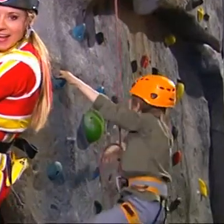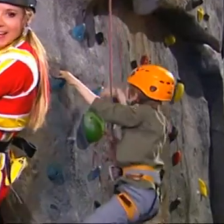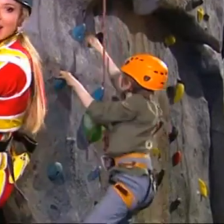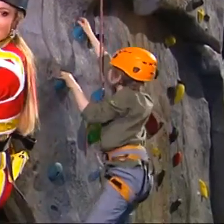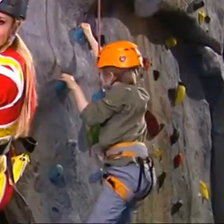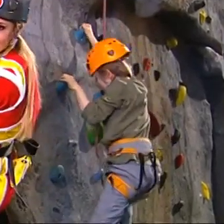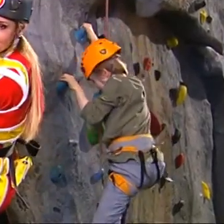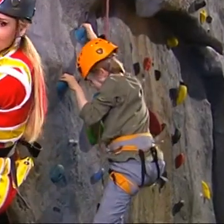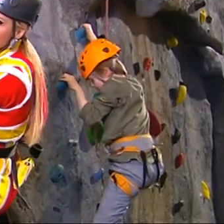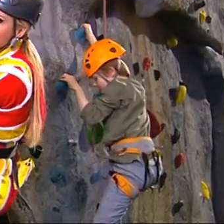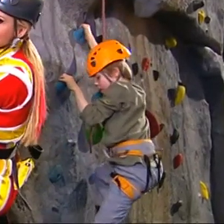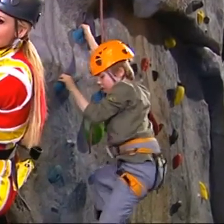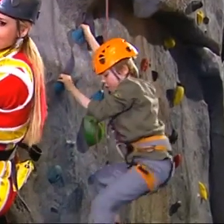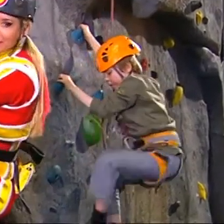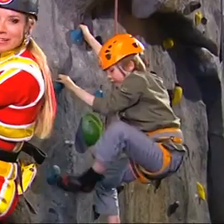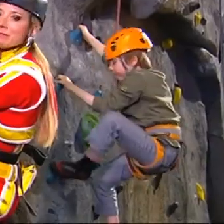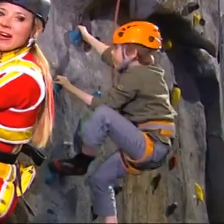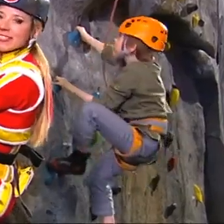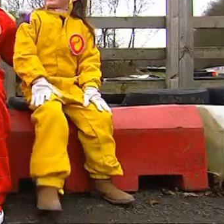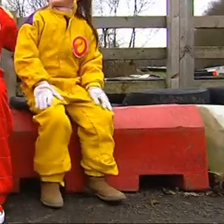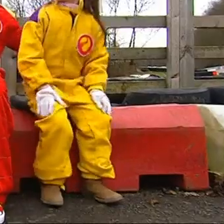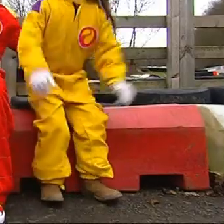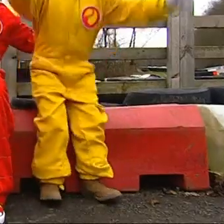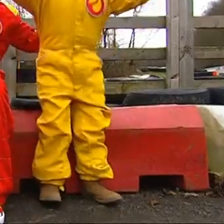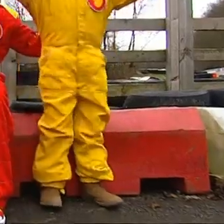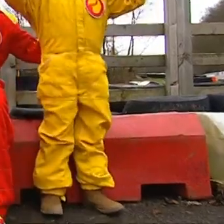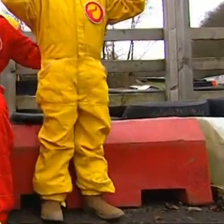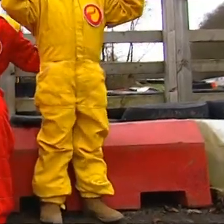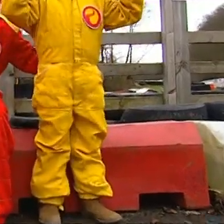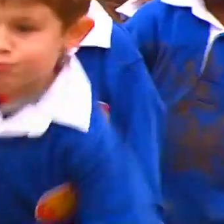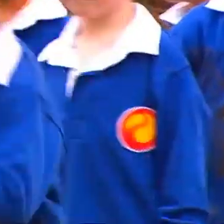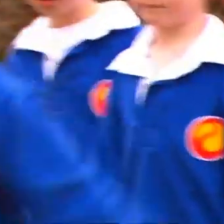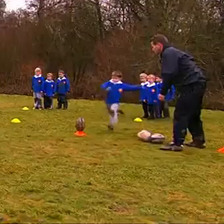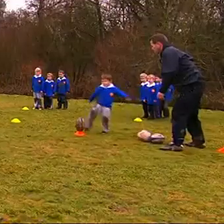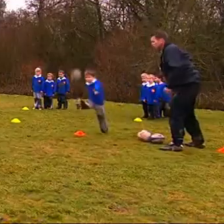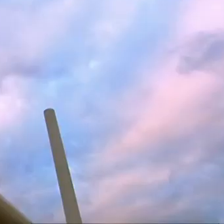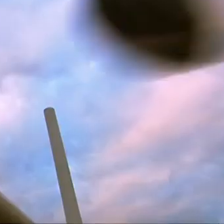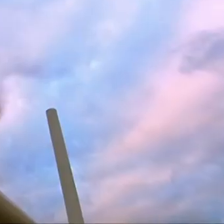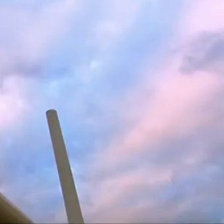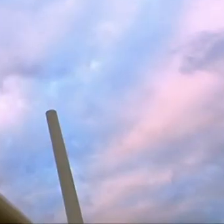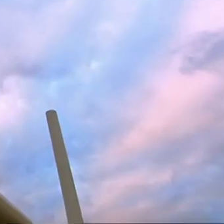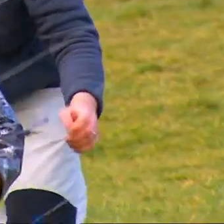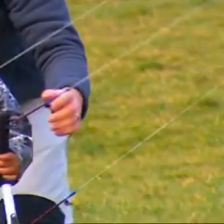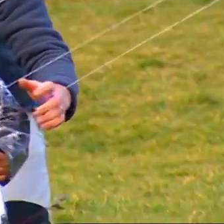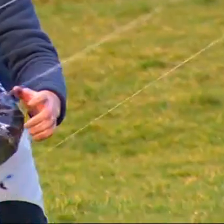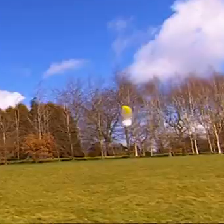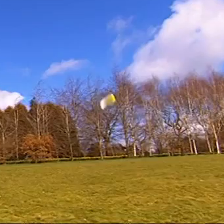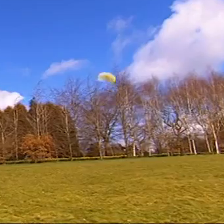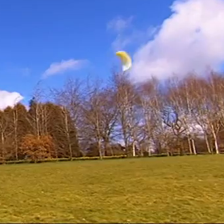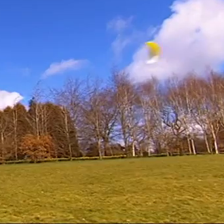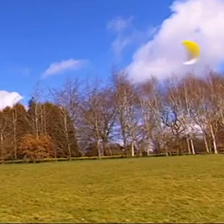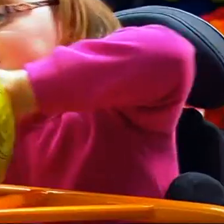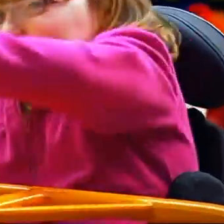hello there! Come with me! I have something mighty exciting to show you! It's mighty active. Mighty